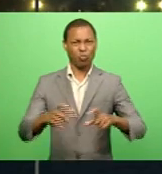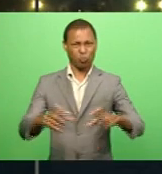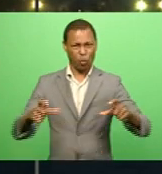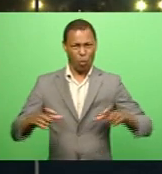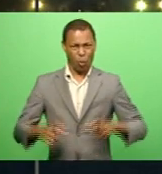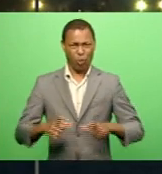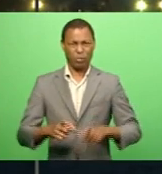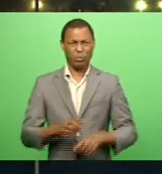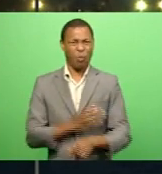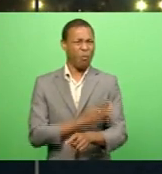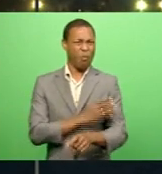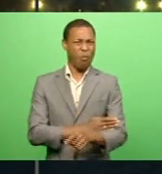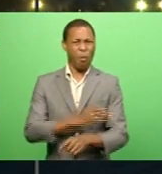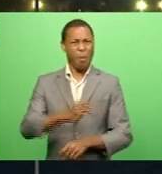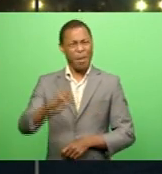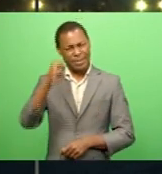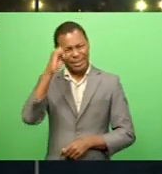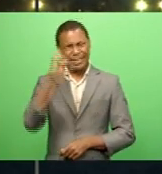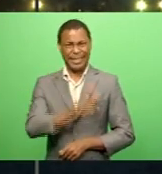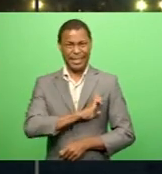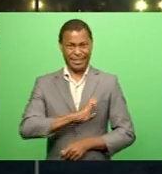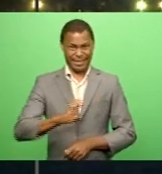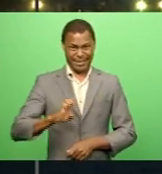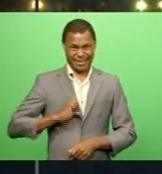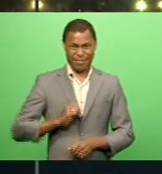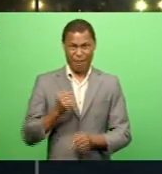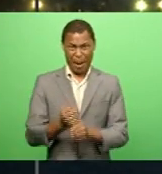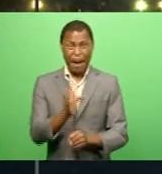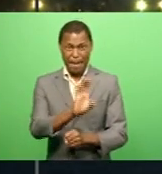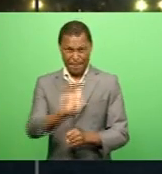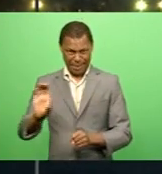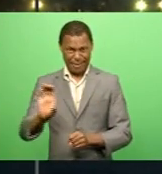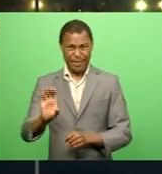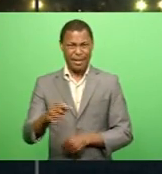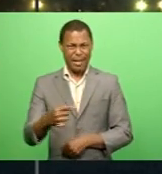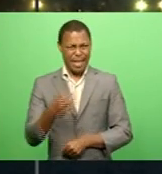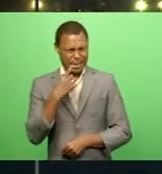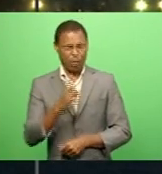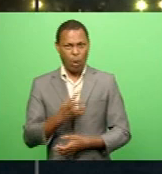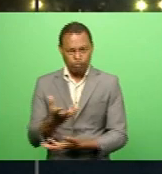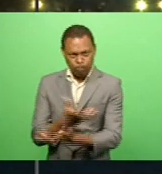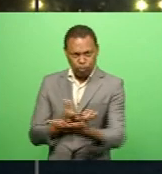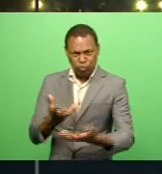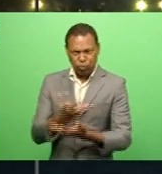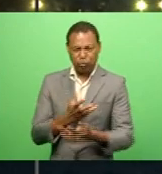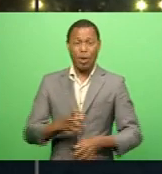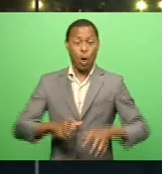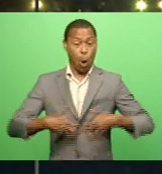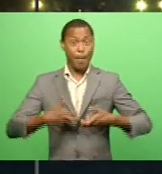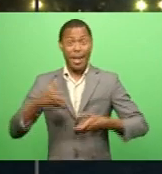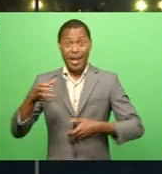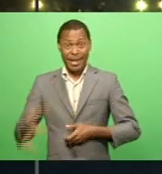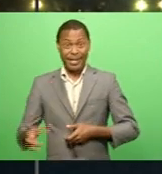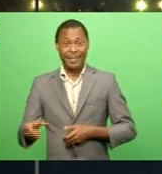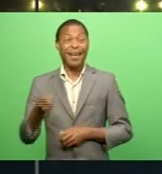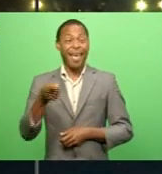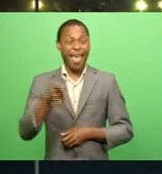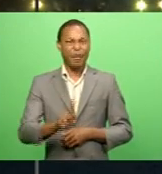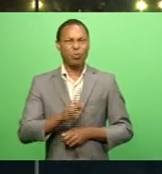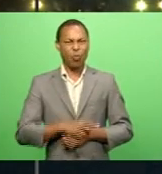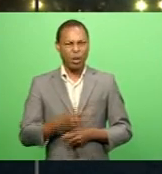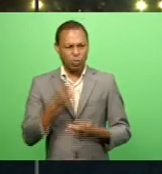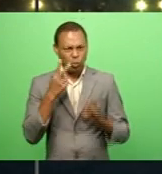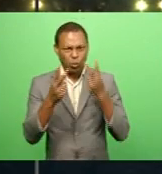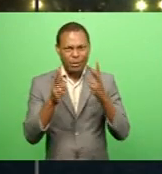senior executive of a publicly listed company Maintains there was collusion between the complainant and a prosecution witness